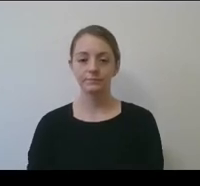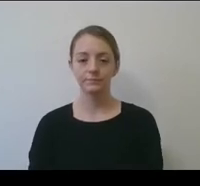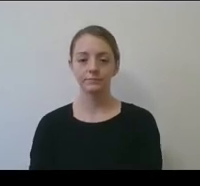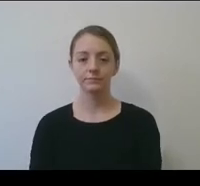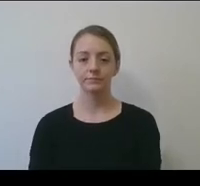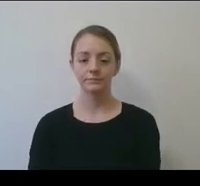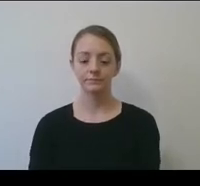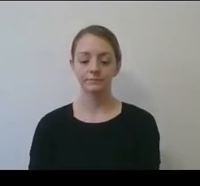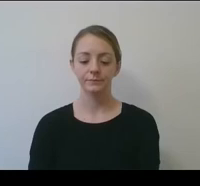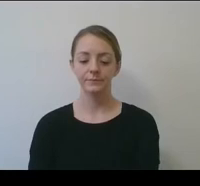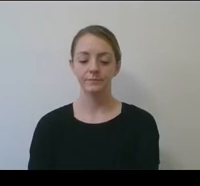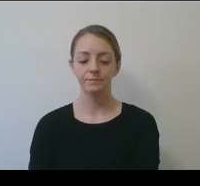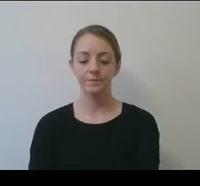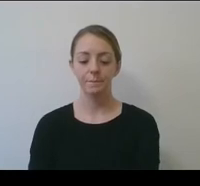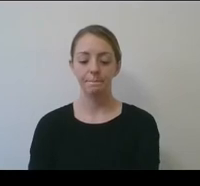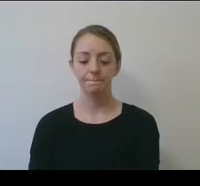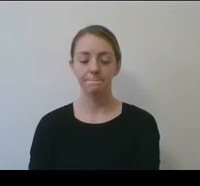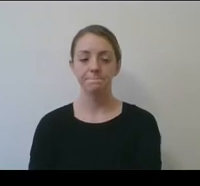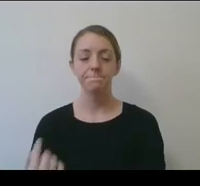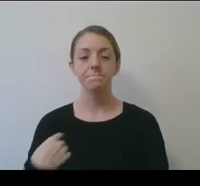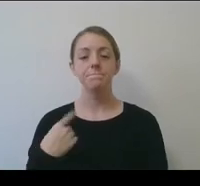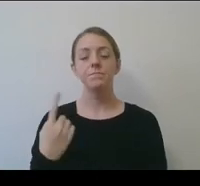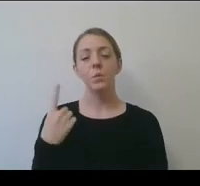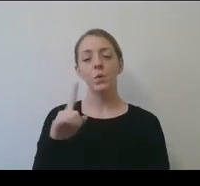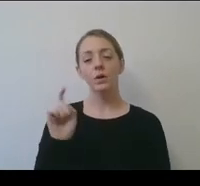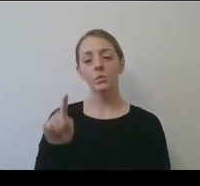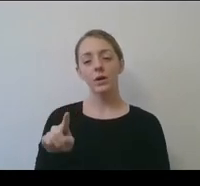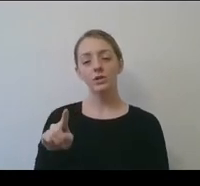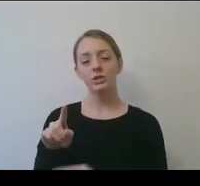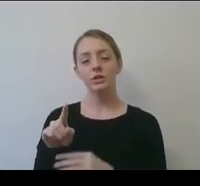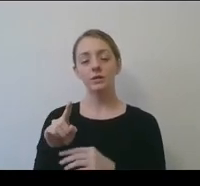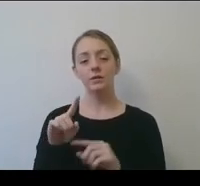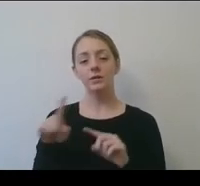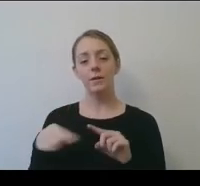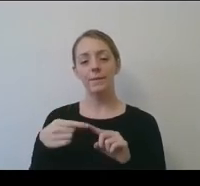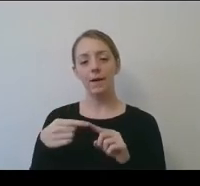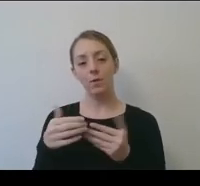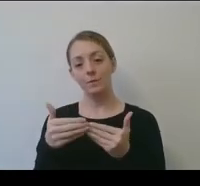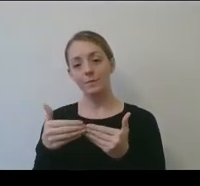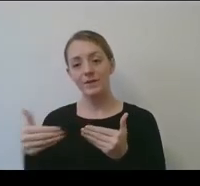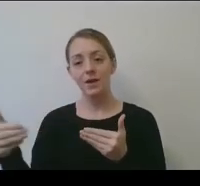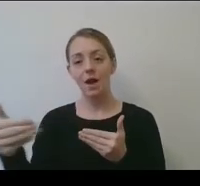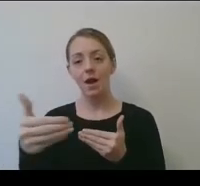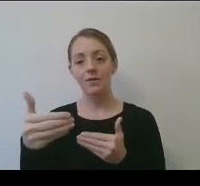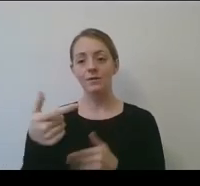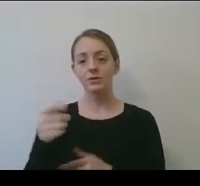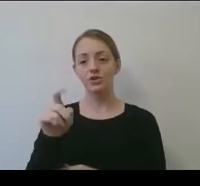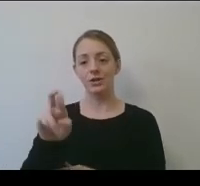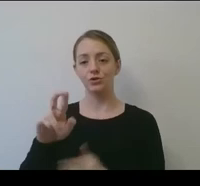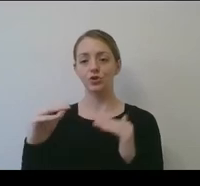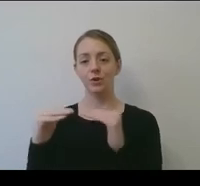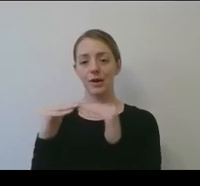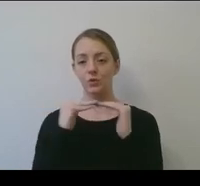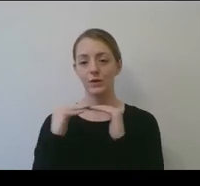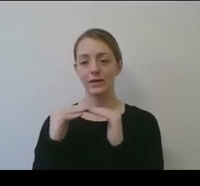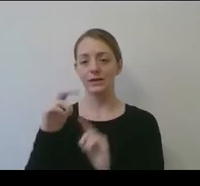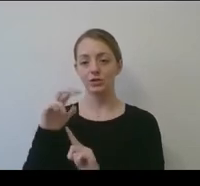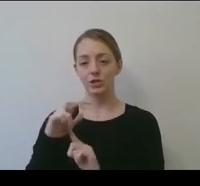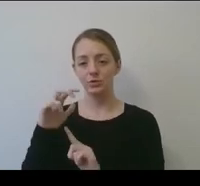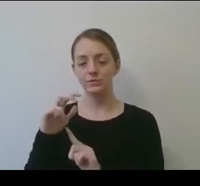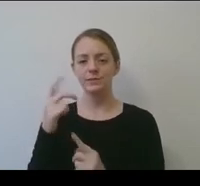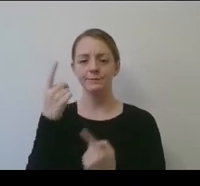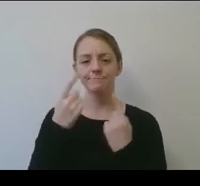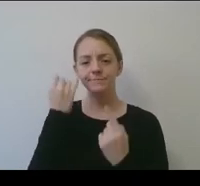We have a question about going beyond gender equity and championships, and I have a committee or working group on an annual